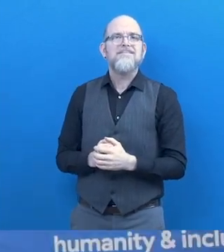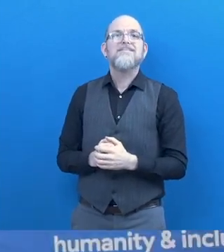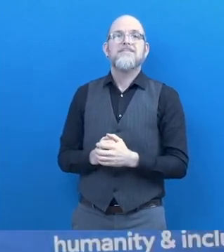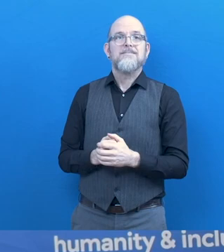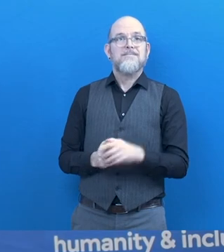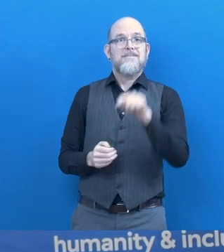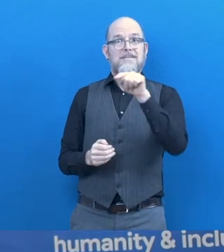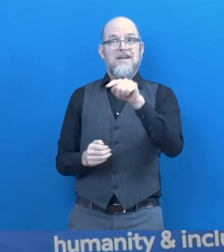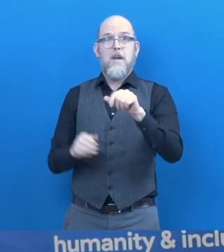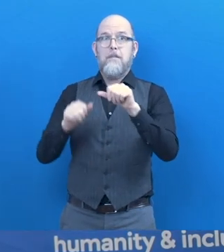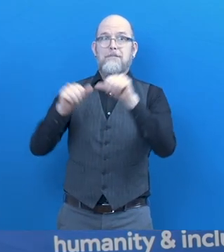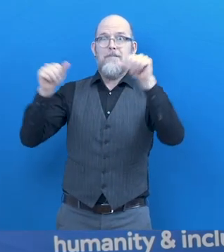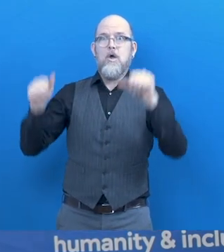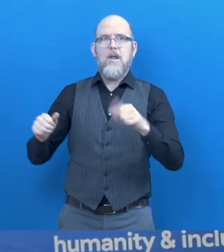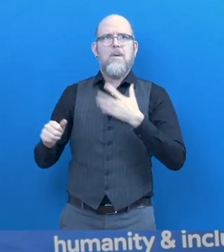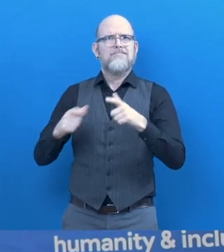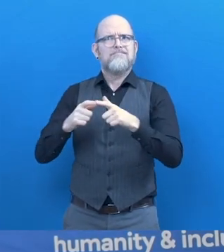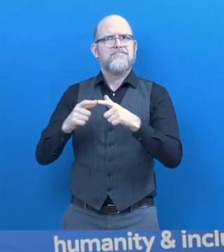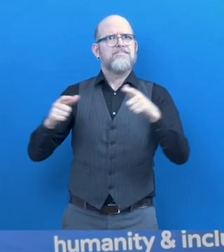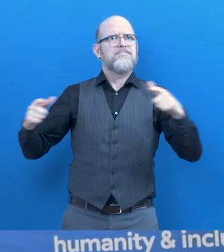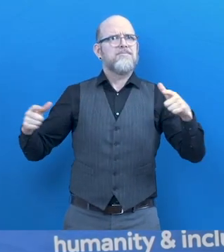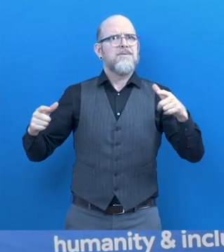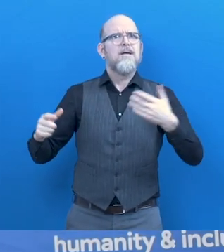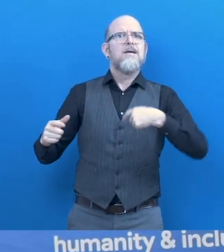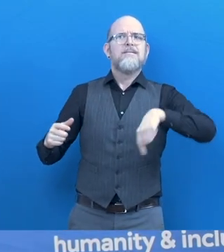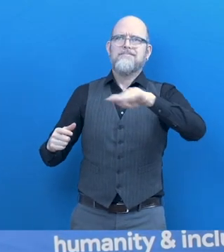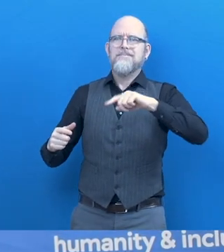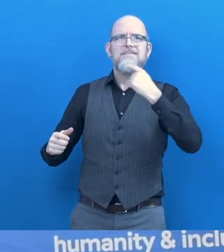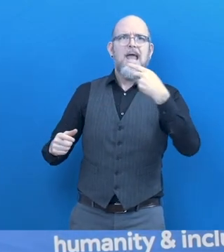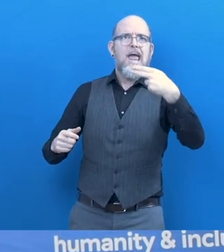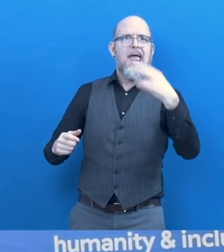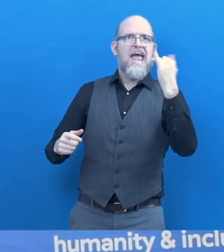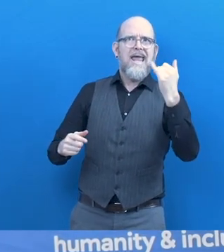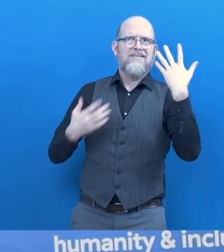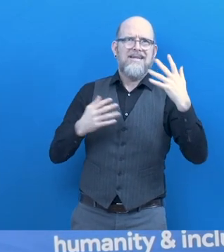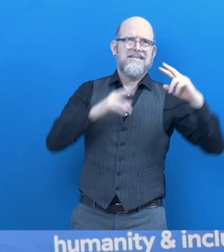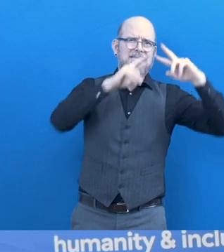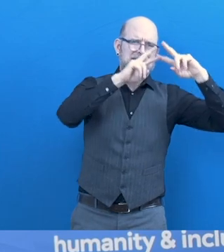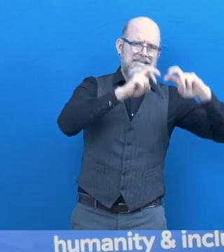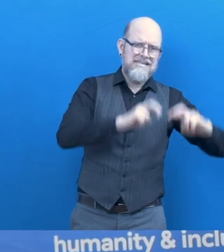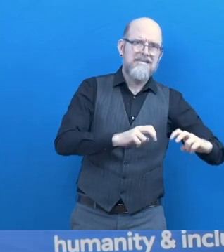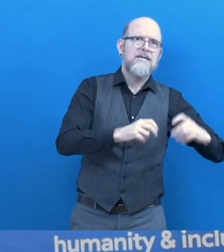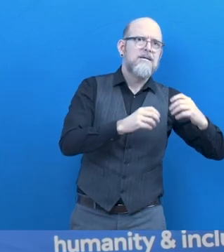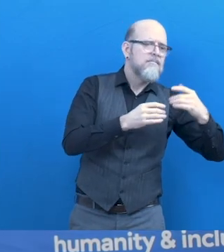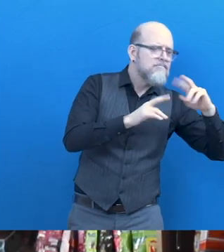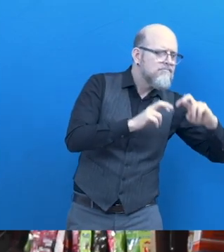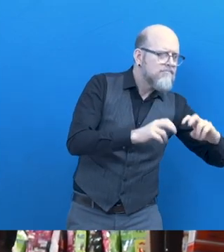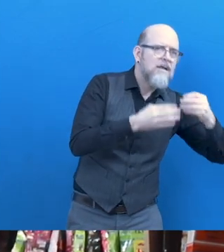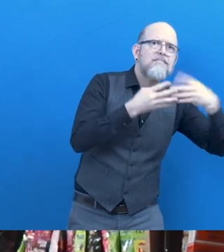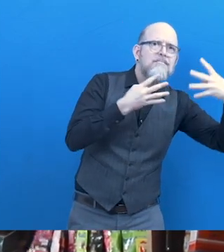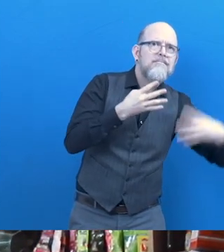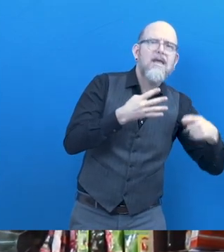So to scale up this model, H.I. also currently doing randomized control trial study